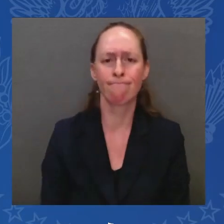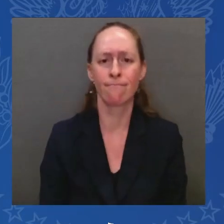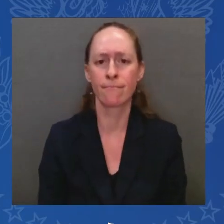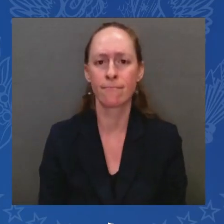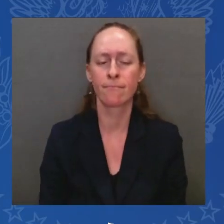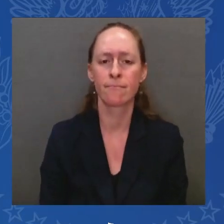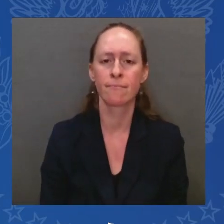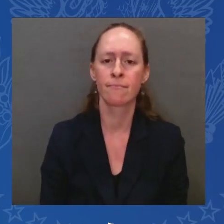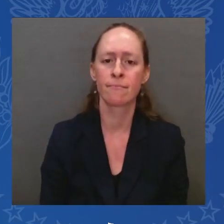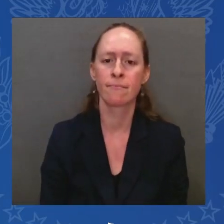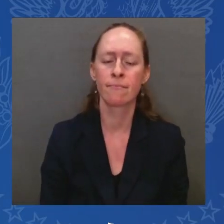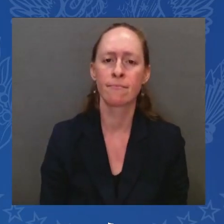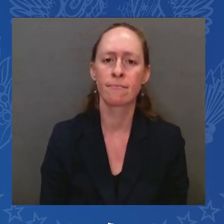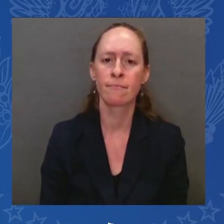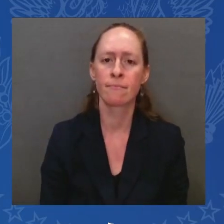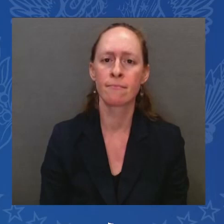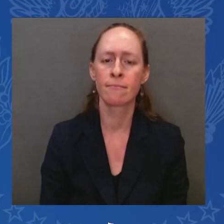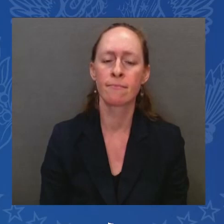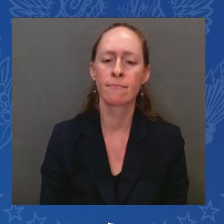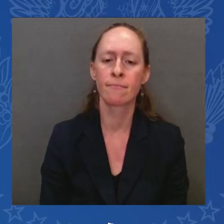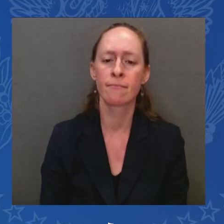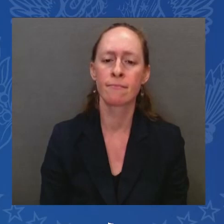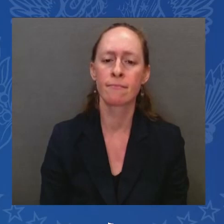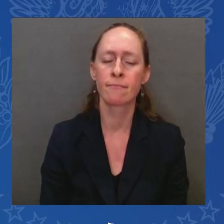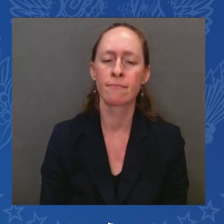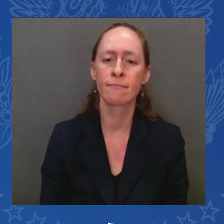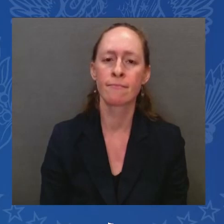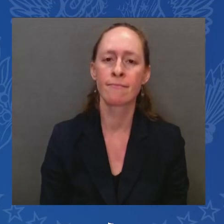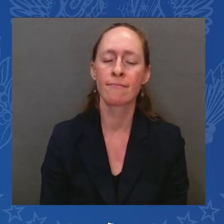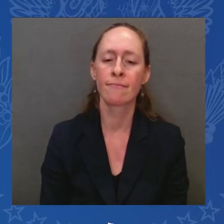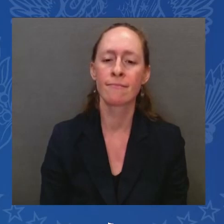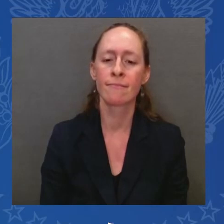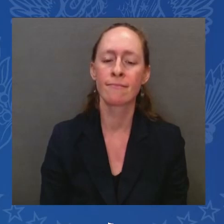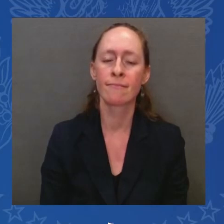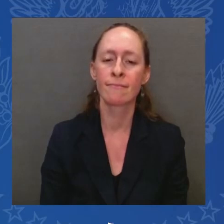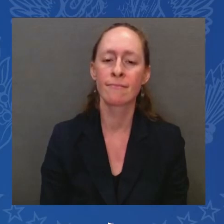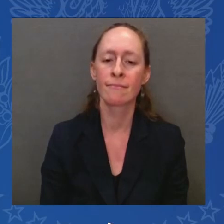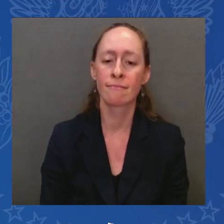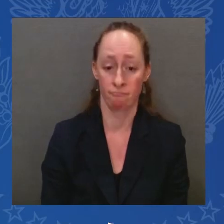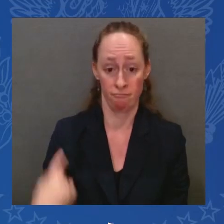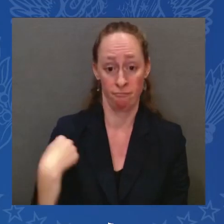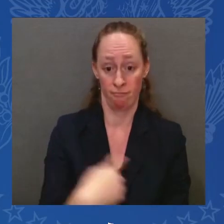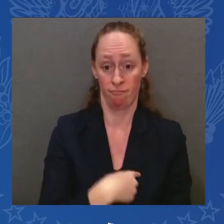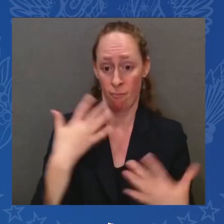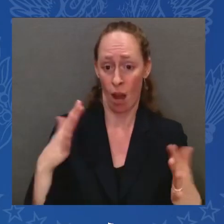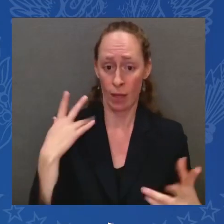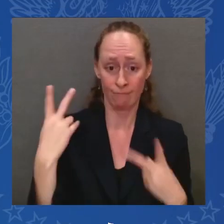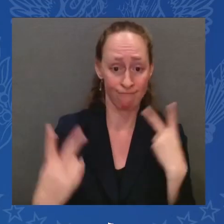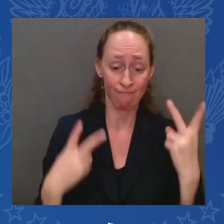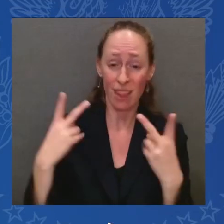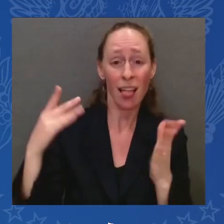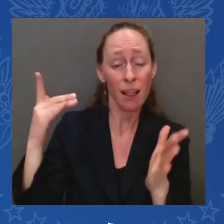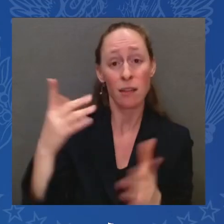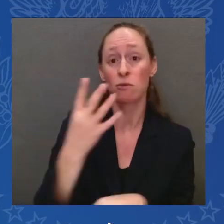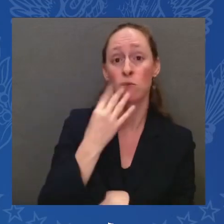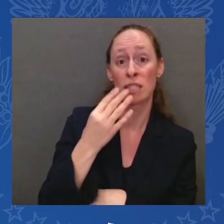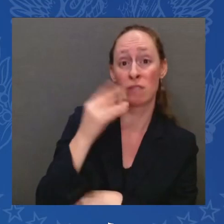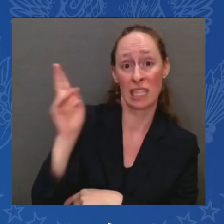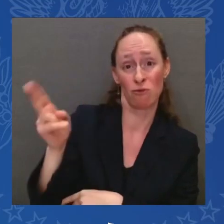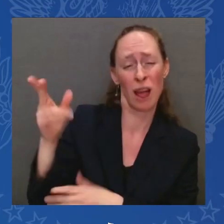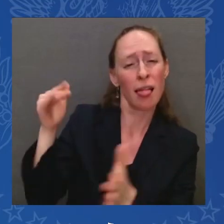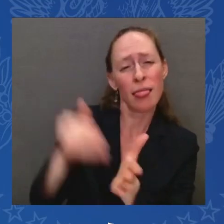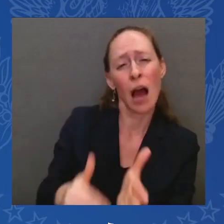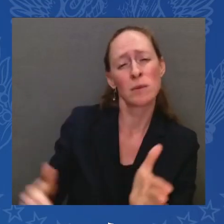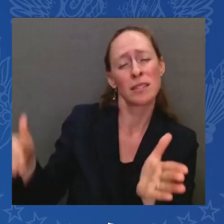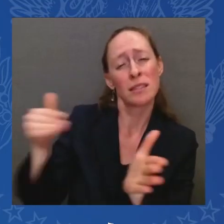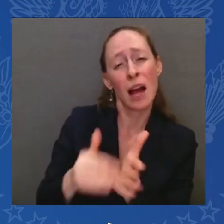us what thousands of years of Jewish history has shown us. The enduring strength, and I mean this sincerely, the enduring strength and spirit of